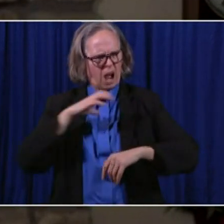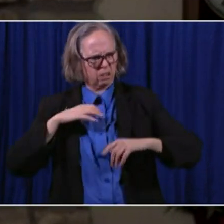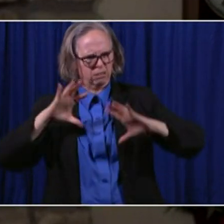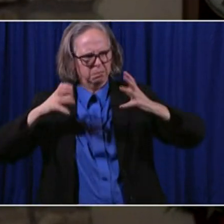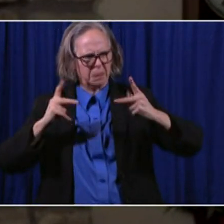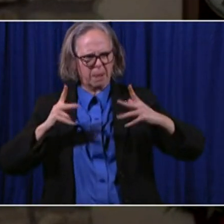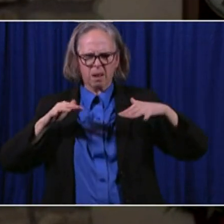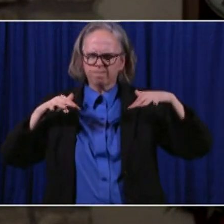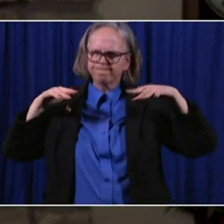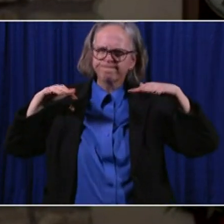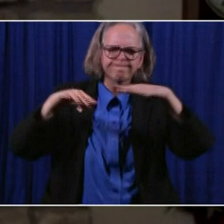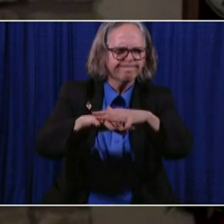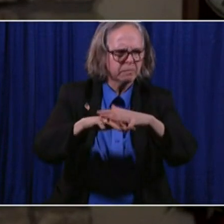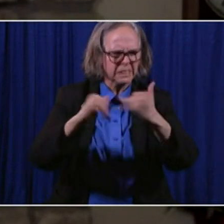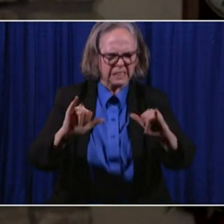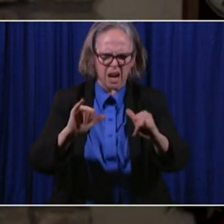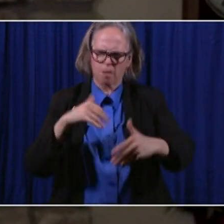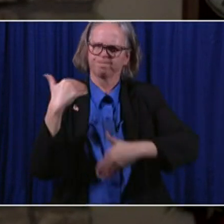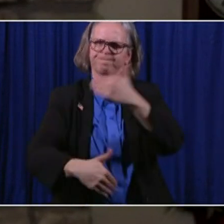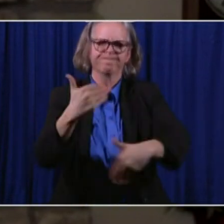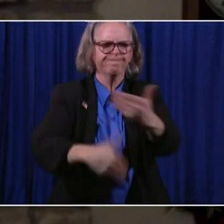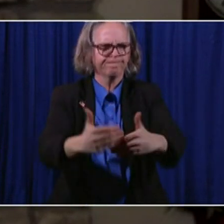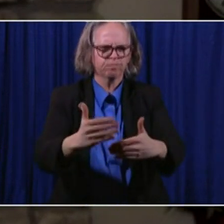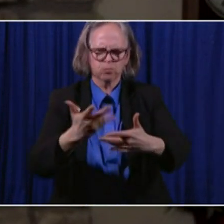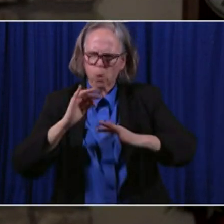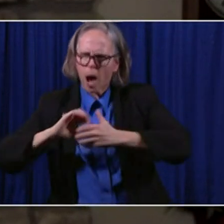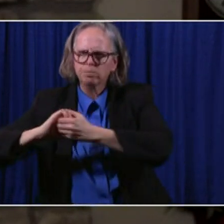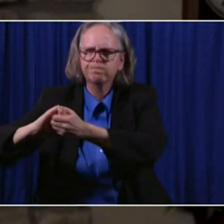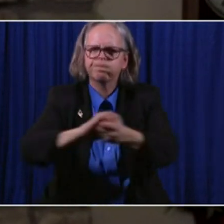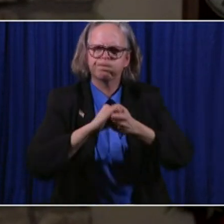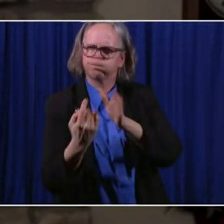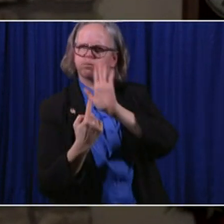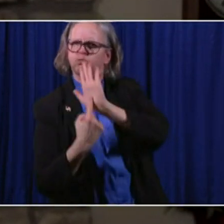sign of great strength and unity and hope.